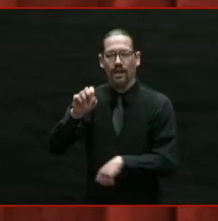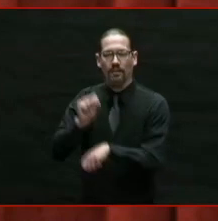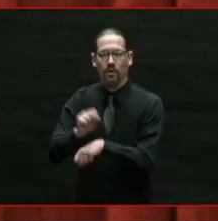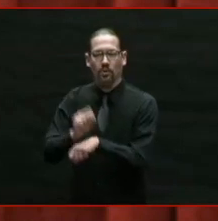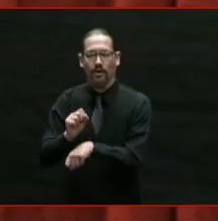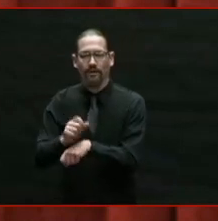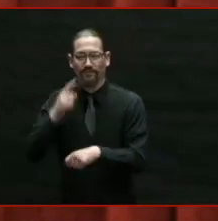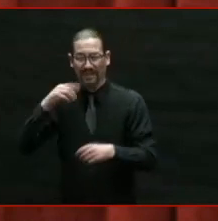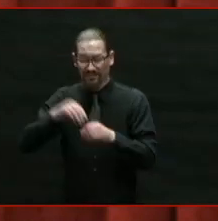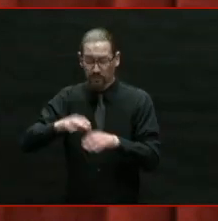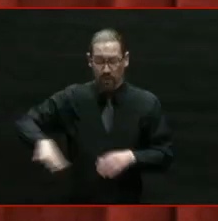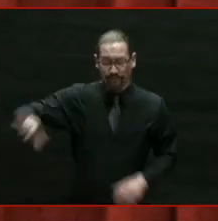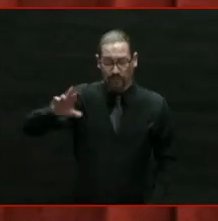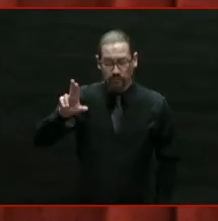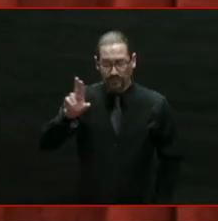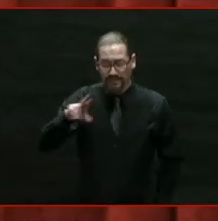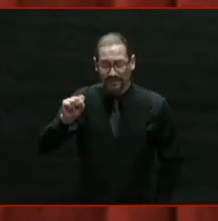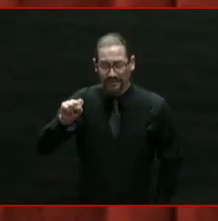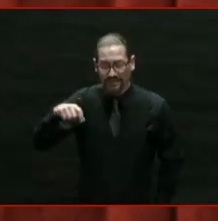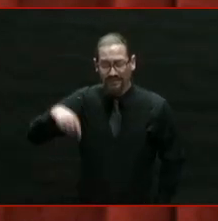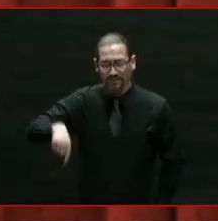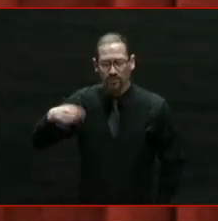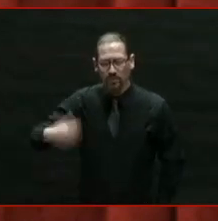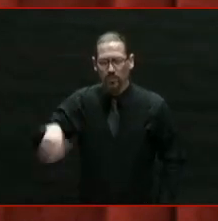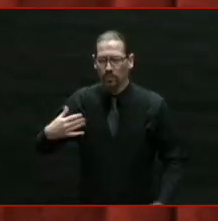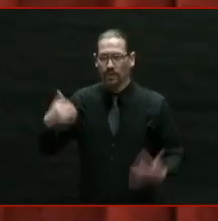than ever before in our state.